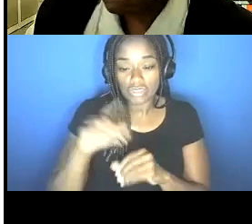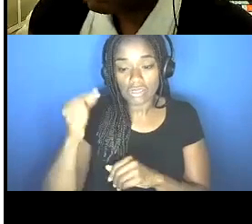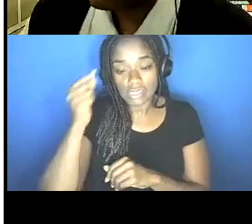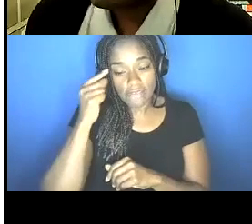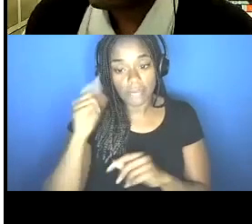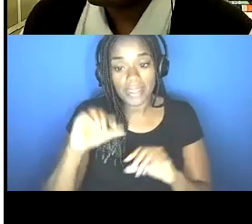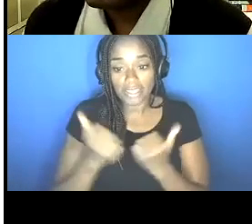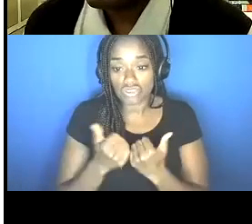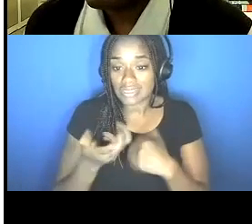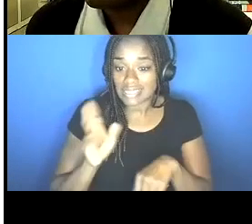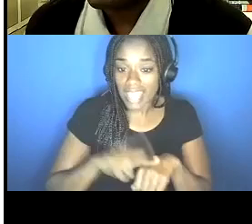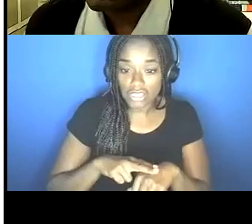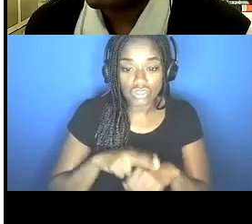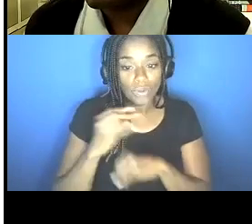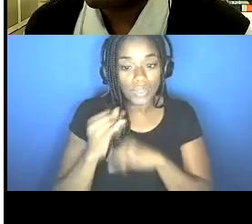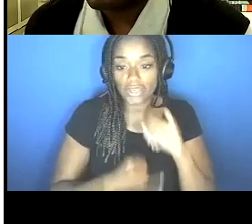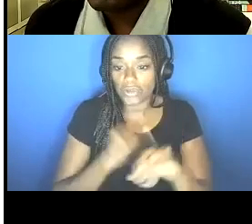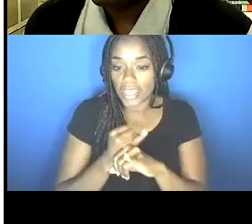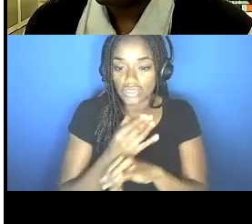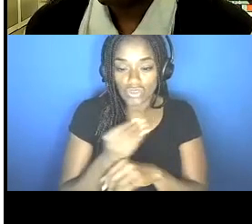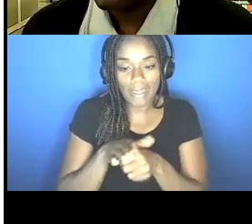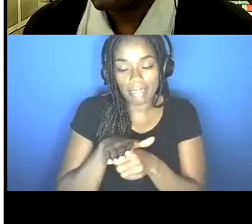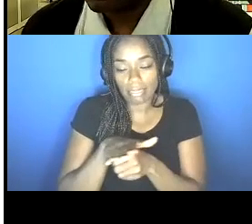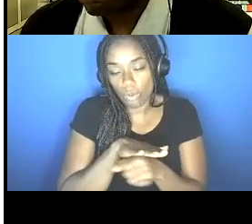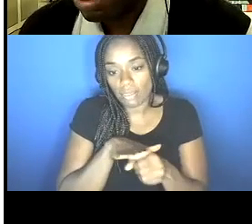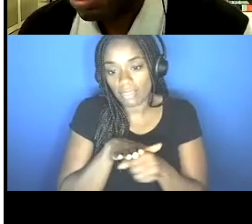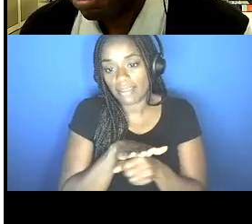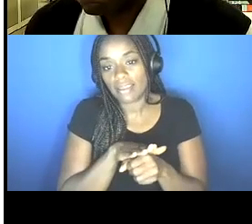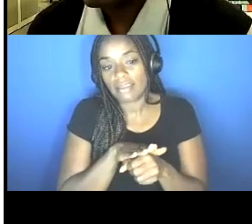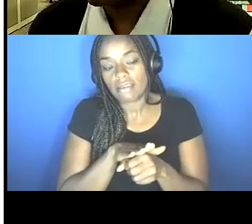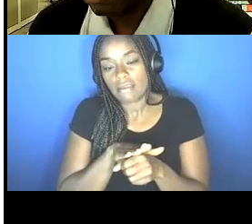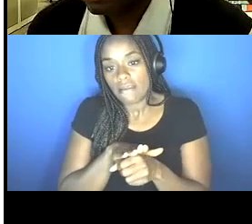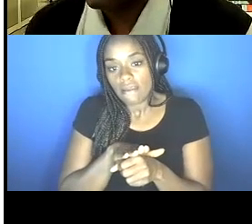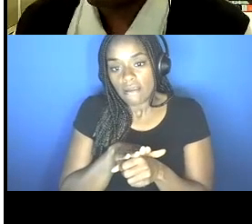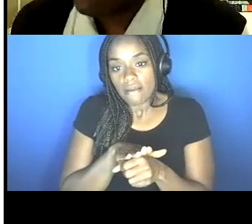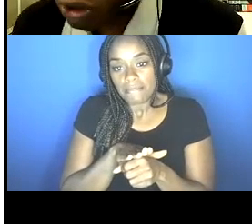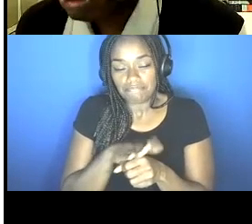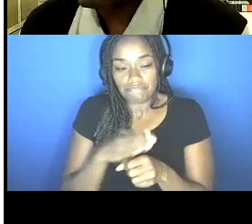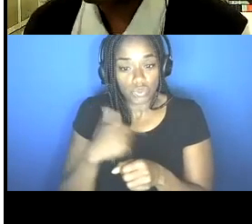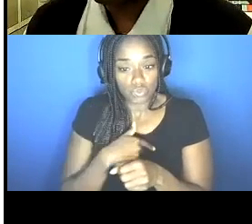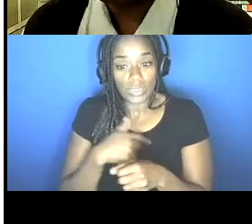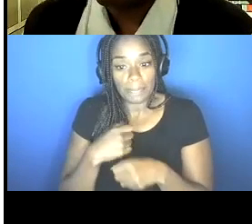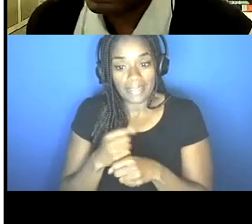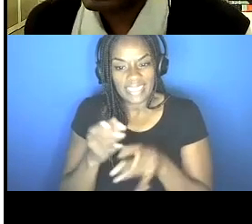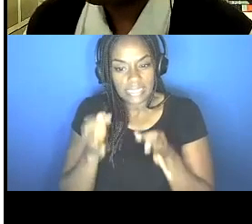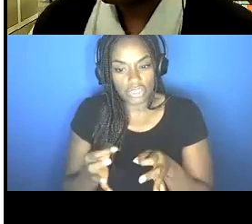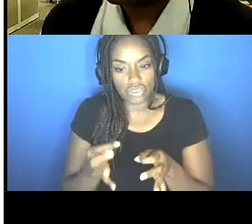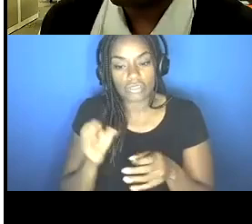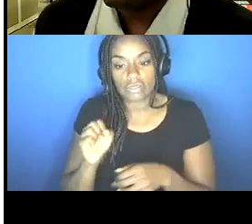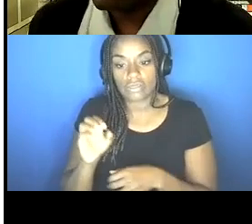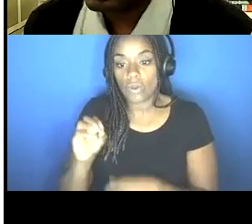national, international, and also on a local front. And we just, we made that, we made that decision if it transitioned. So NPV